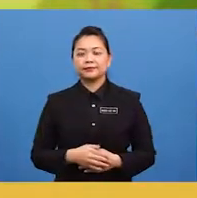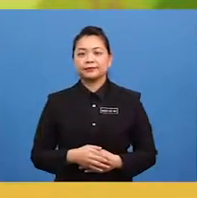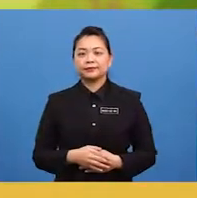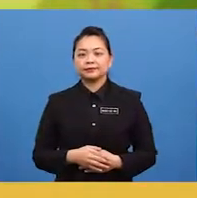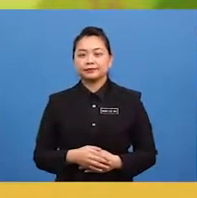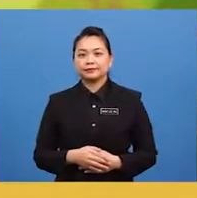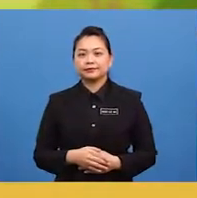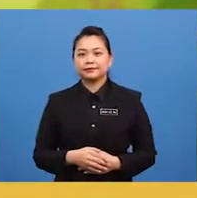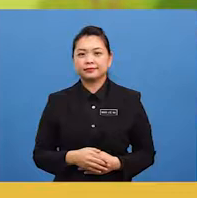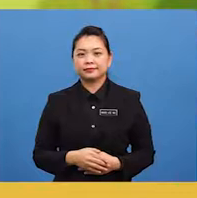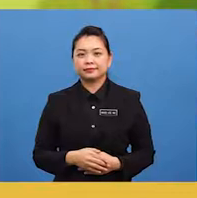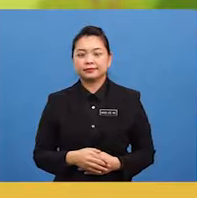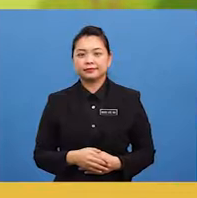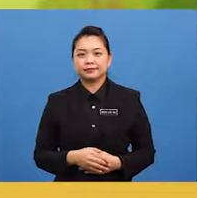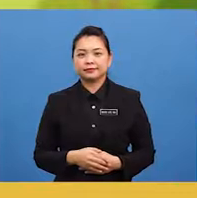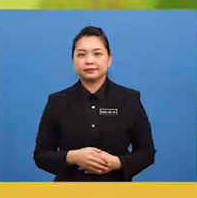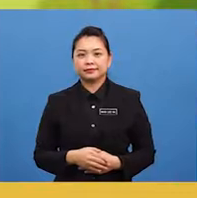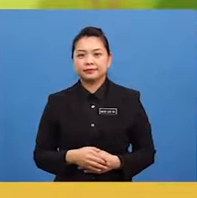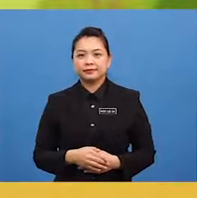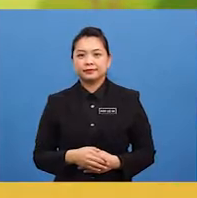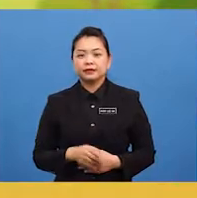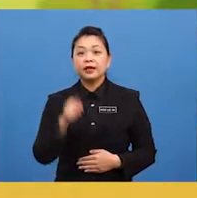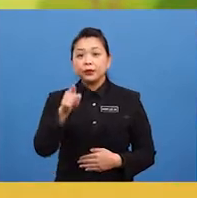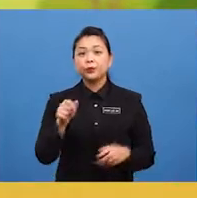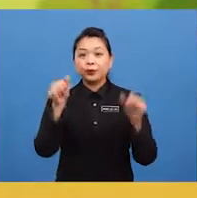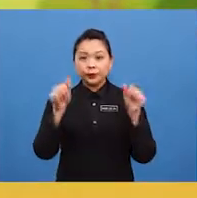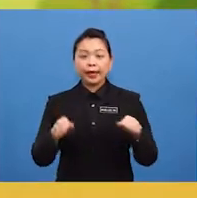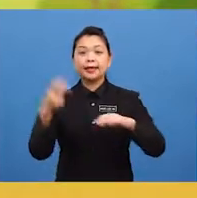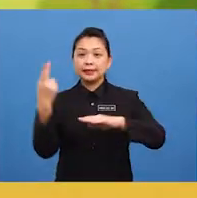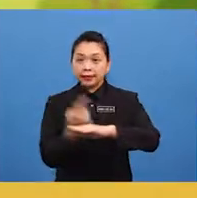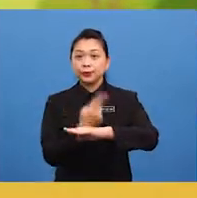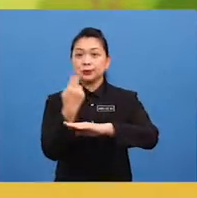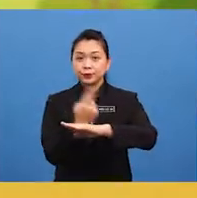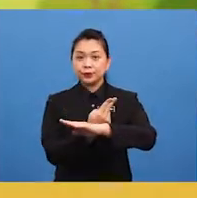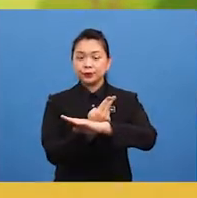description you can use